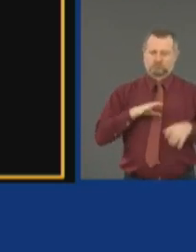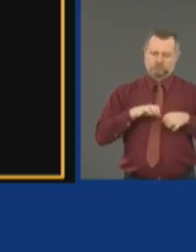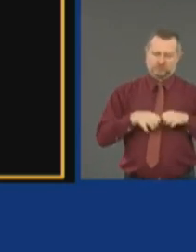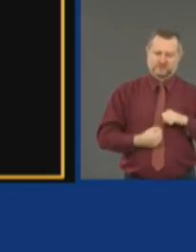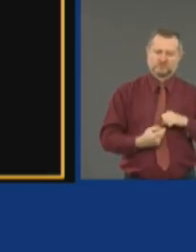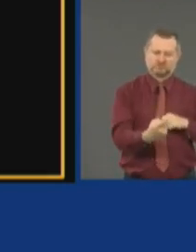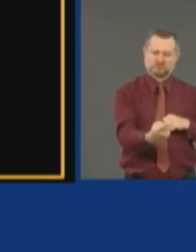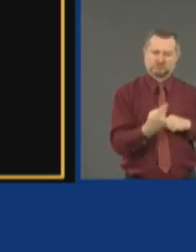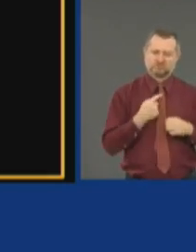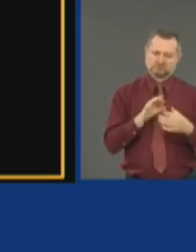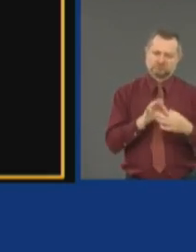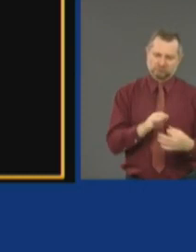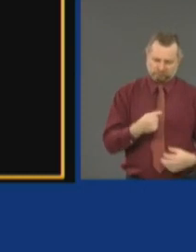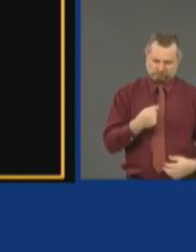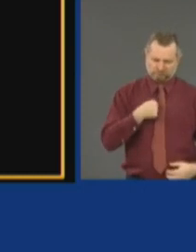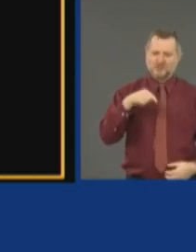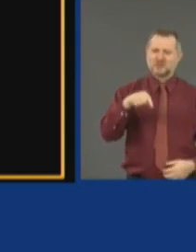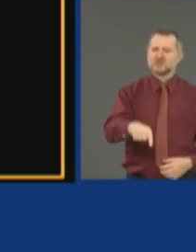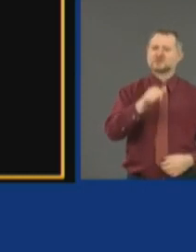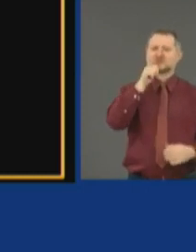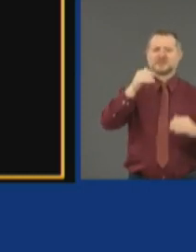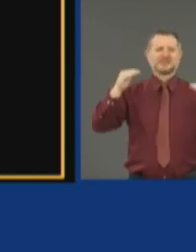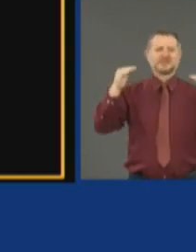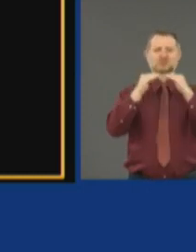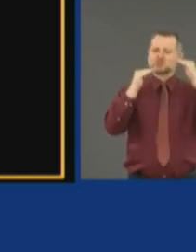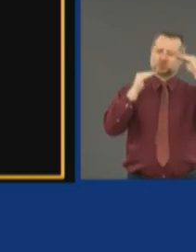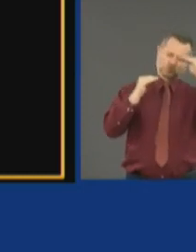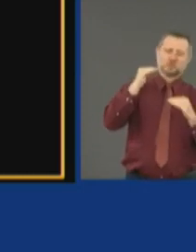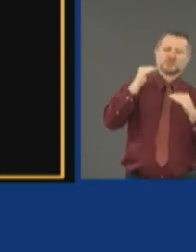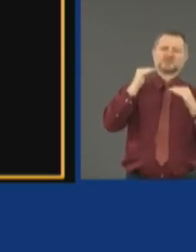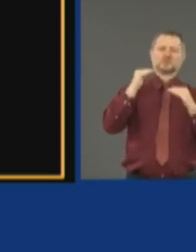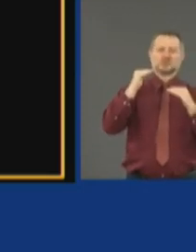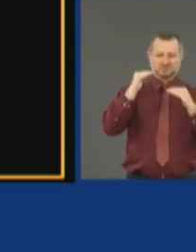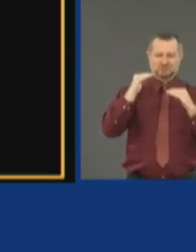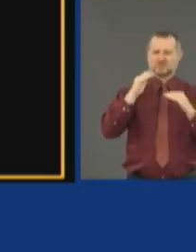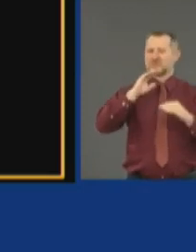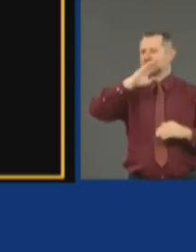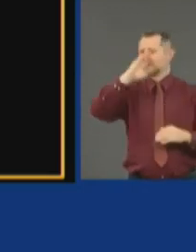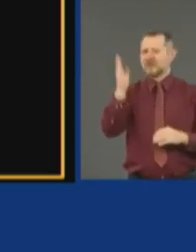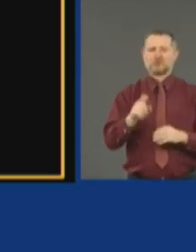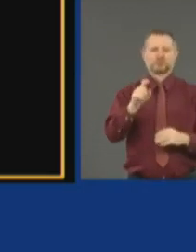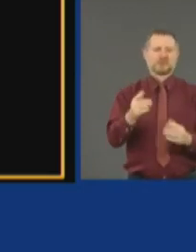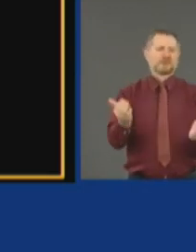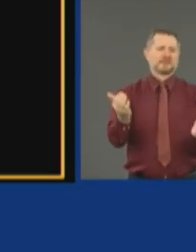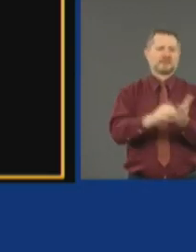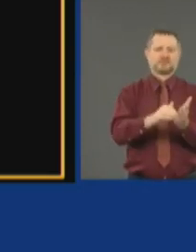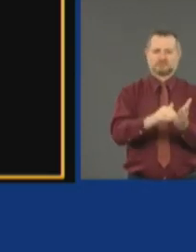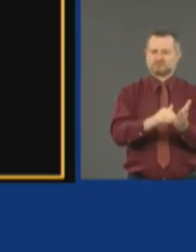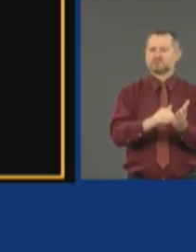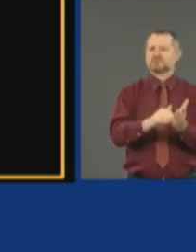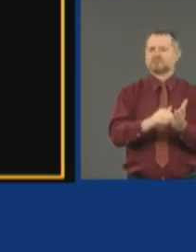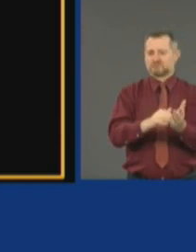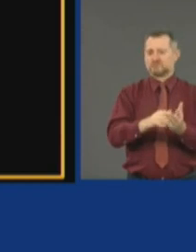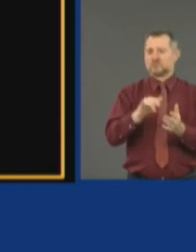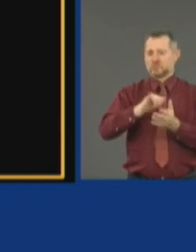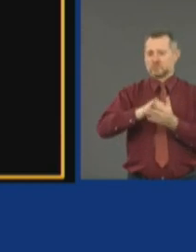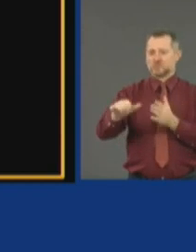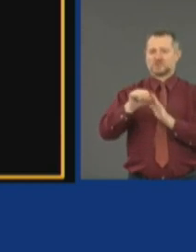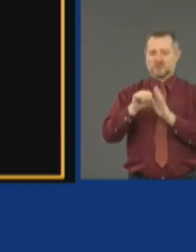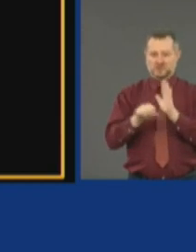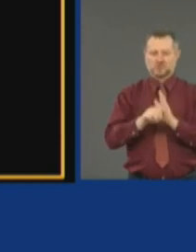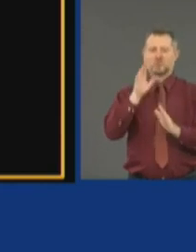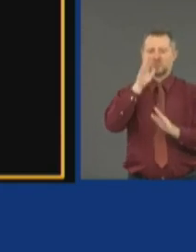an injustice that should never happen again. And we're going to act, we're going to act in the state of New York. We'll pass